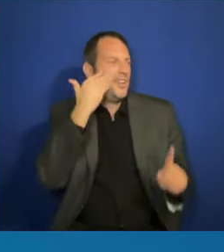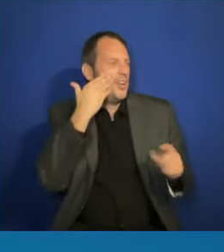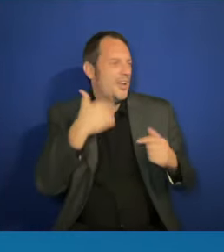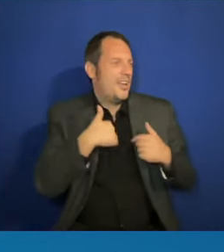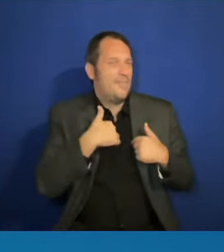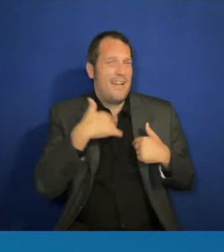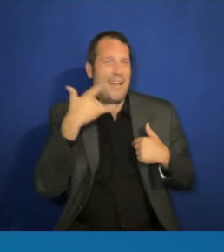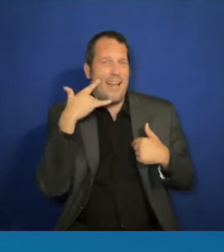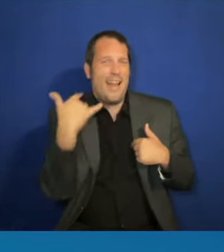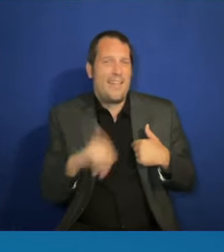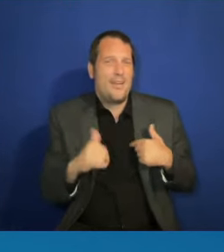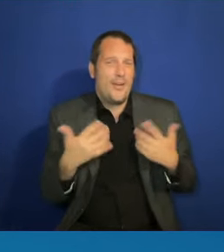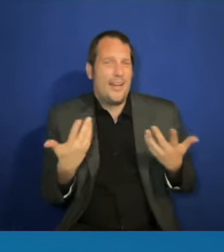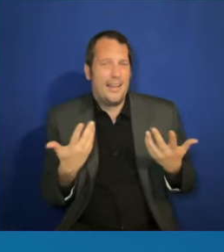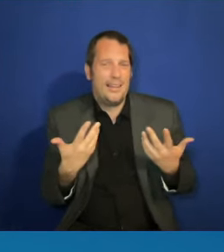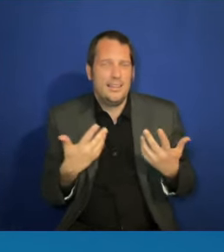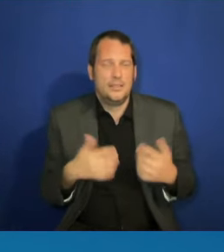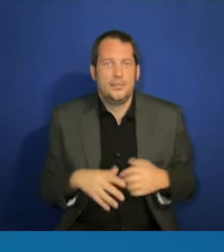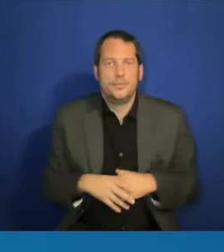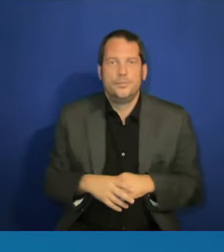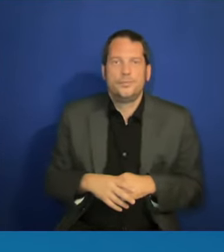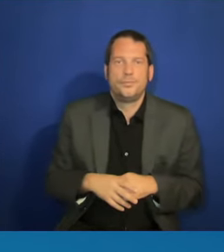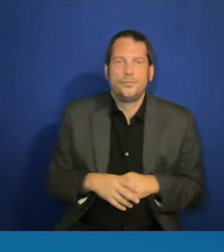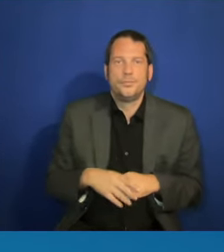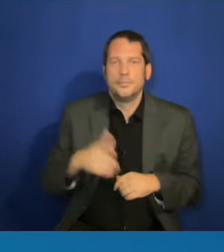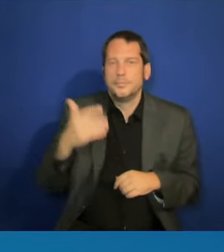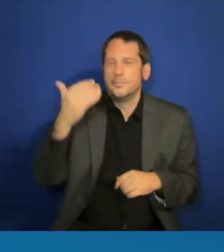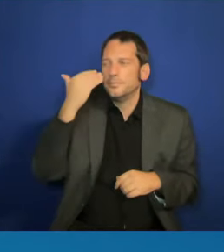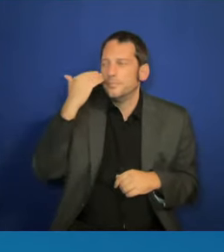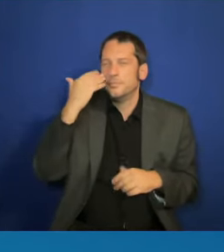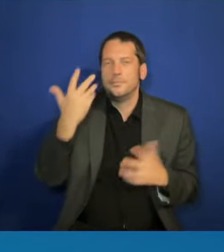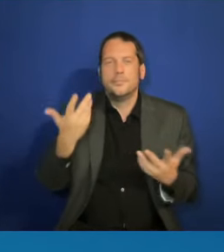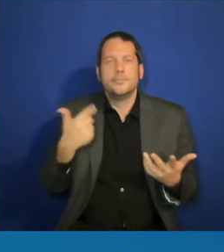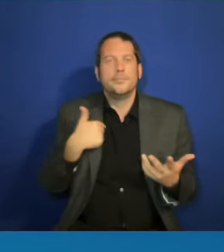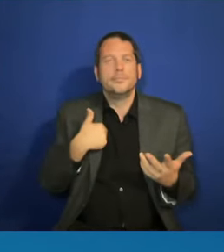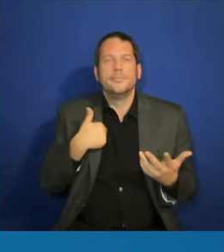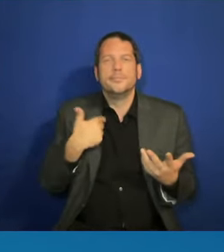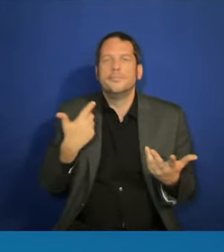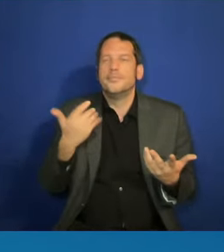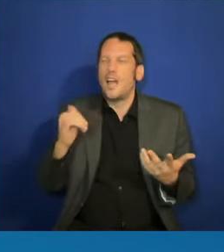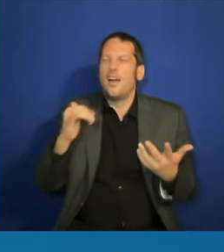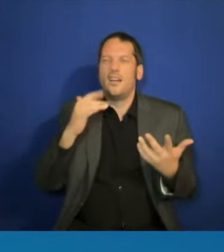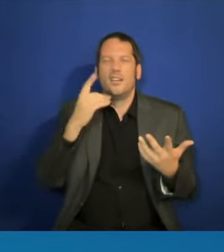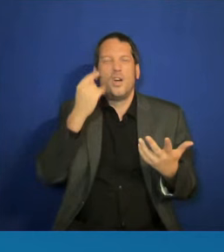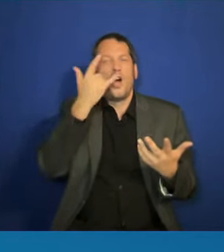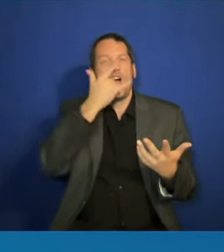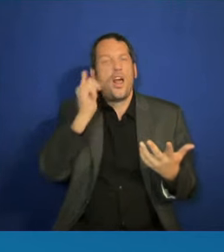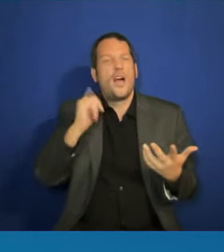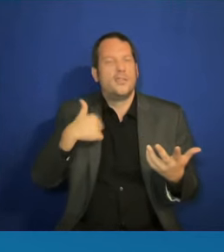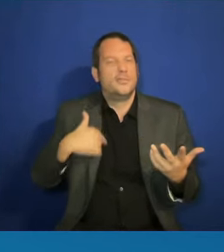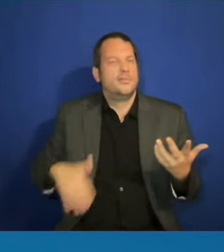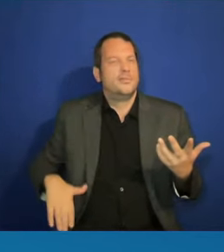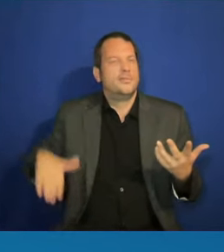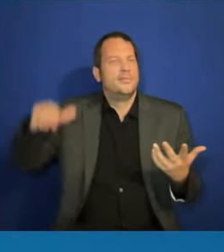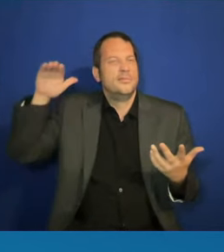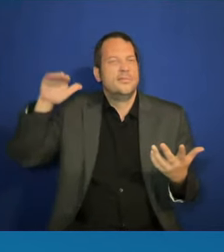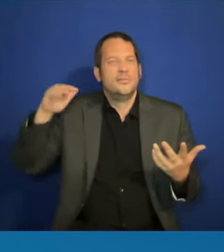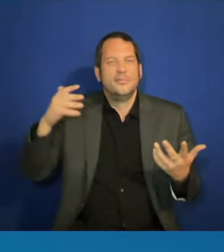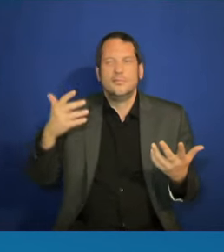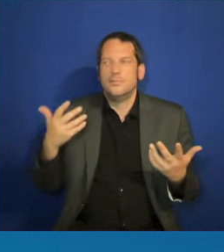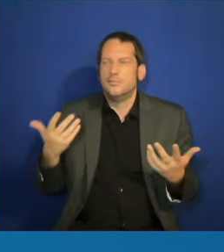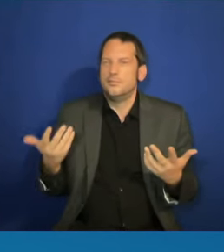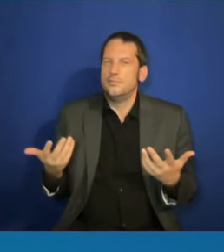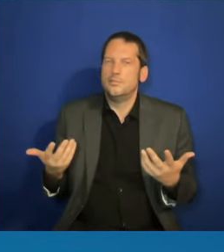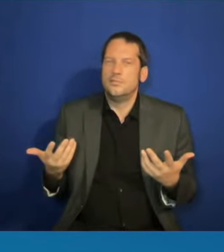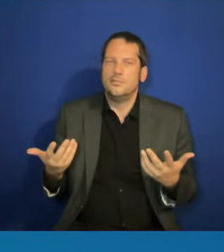But we grew up, I grew up with a full accounting of the contributions. And to your point, I